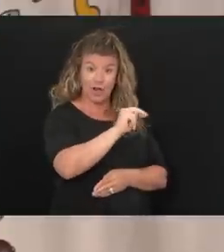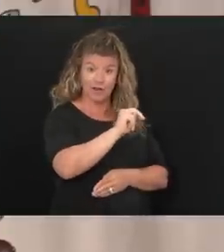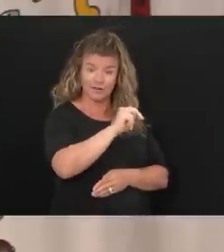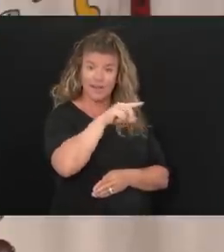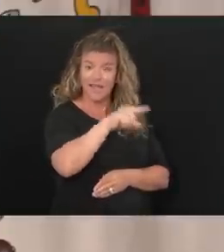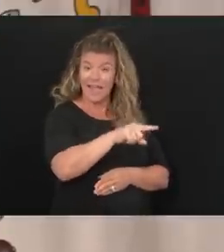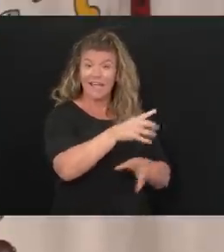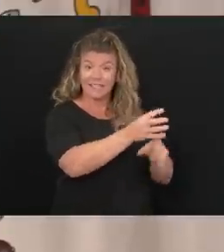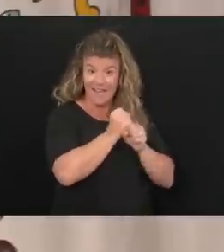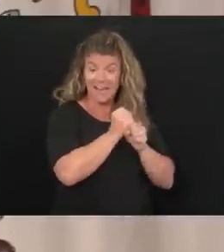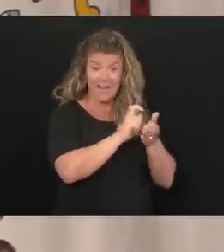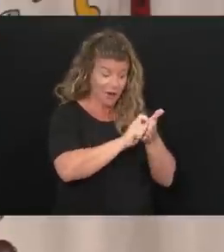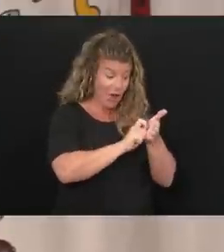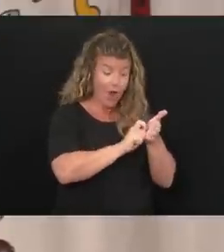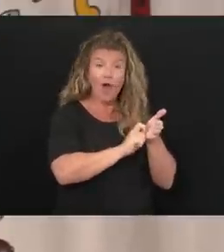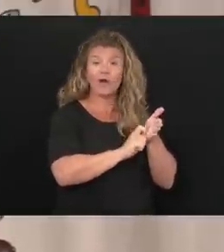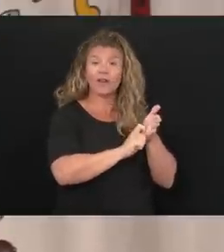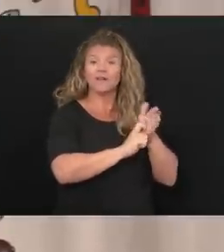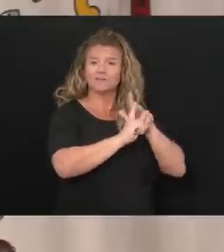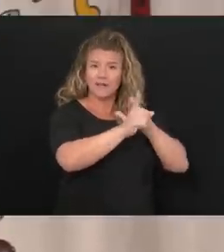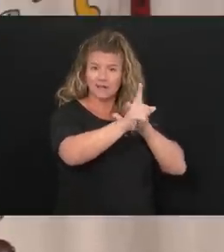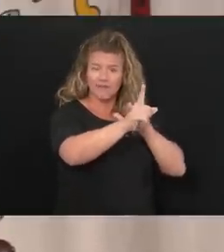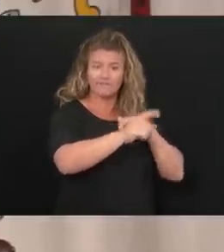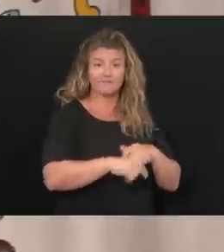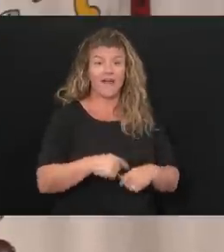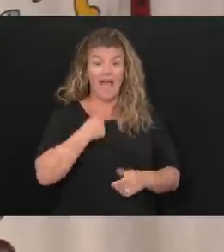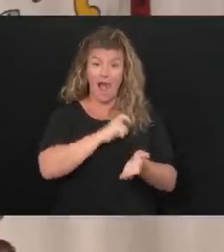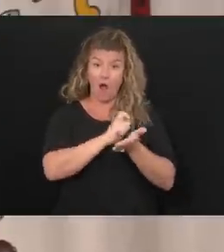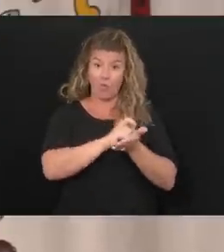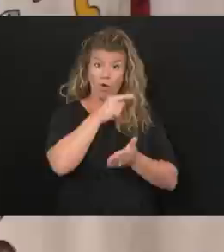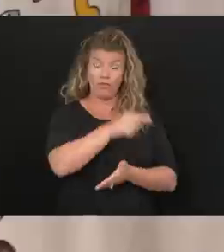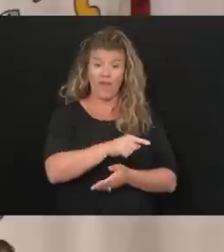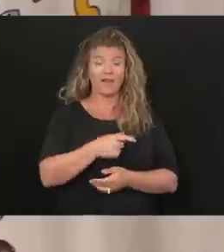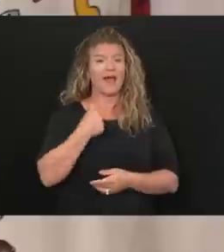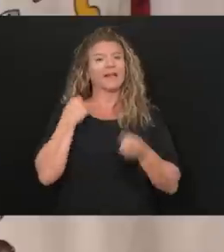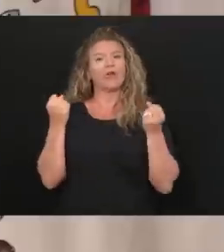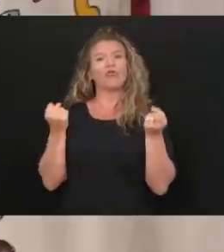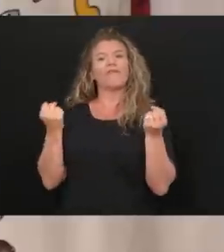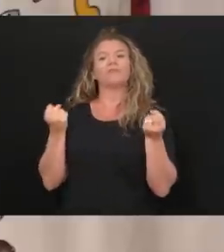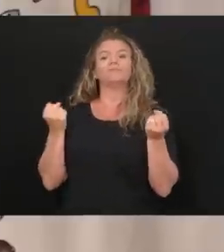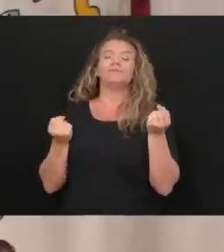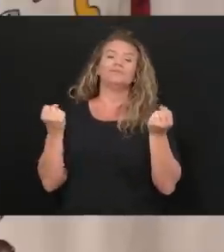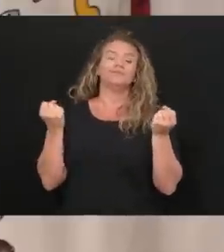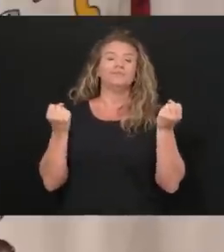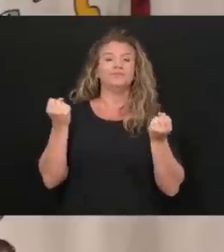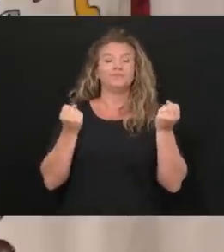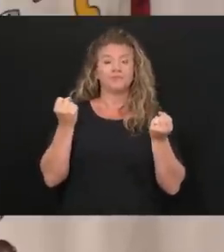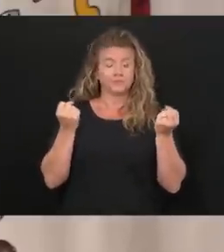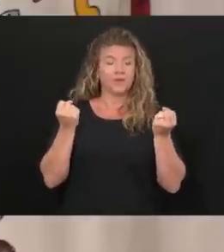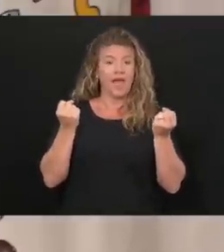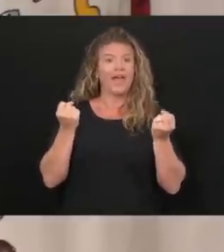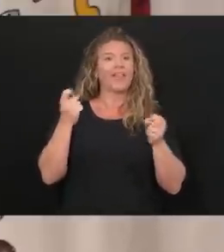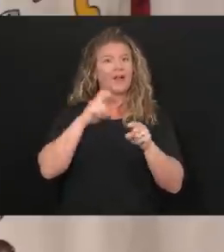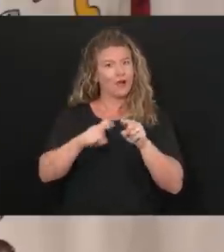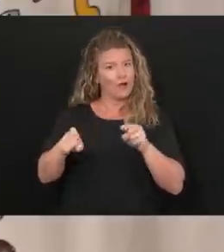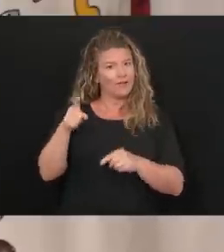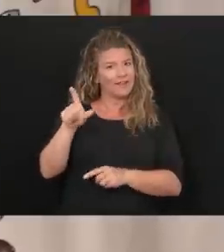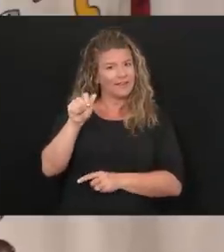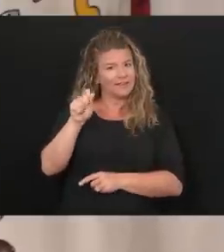you know, the note that I had written to Landon and I start driving and I call him on the phone.